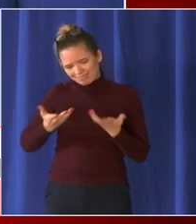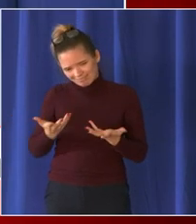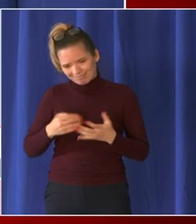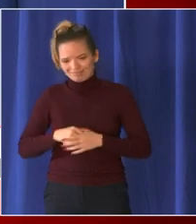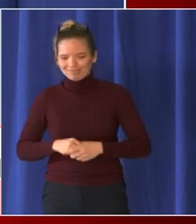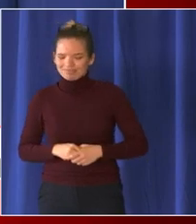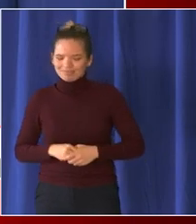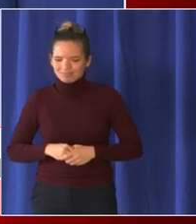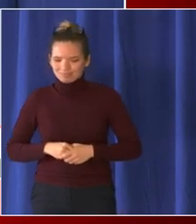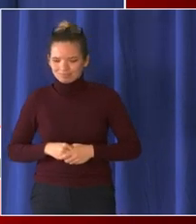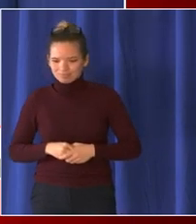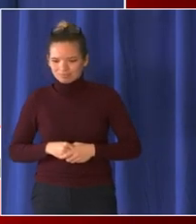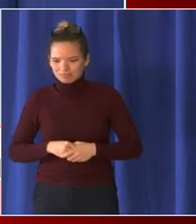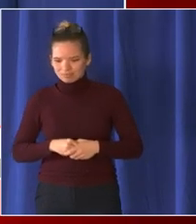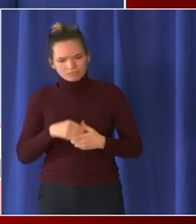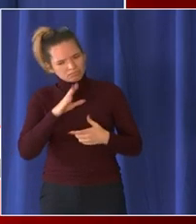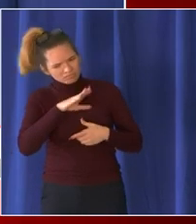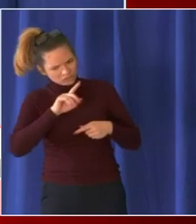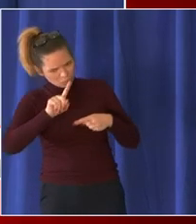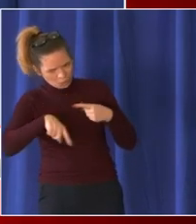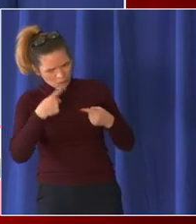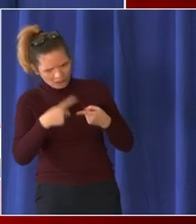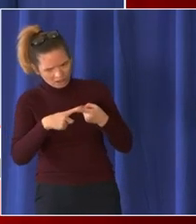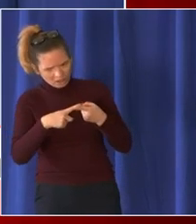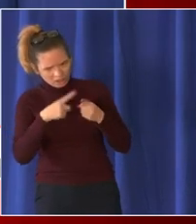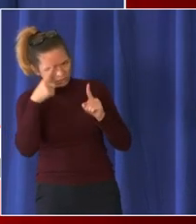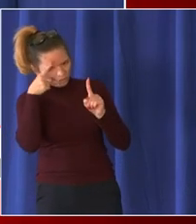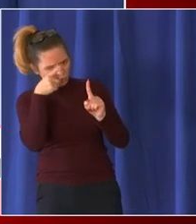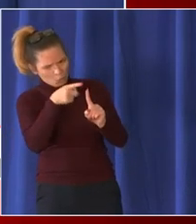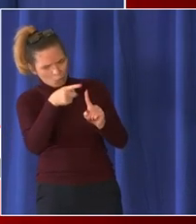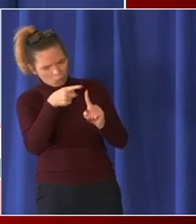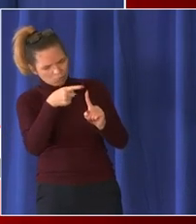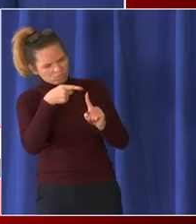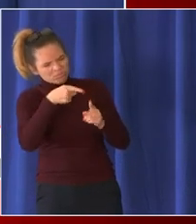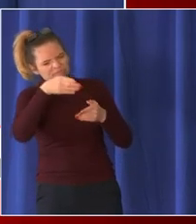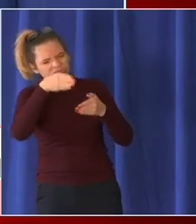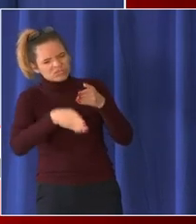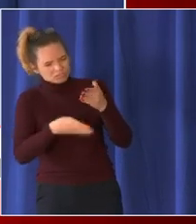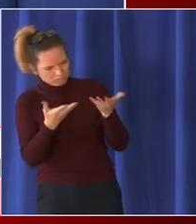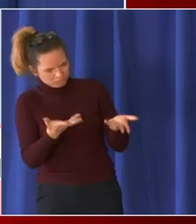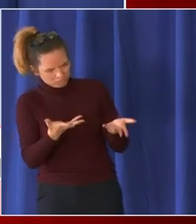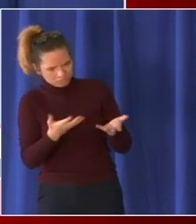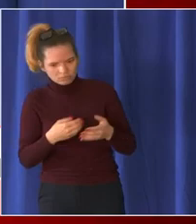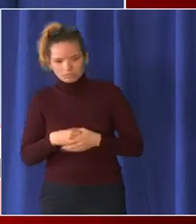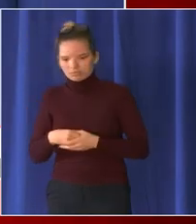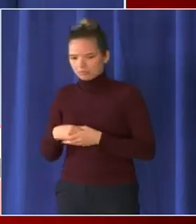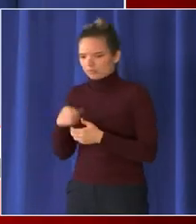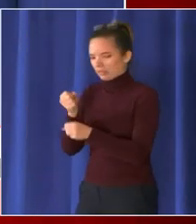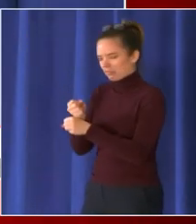by the end uh by the end of next year uh the end of this year i'm sorry we're into 2022 thanks right